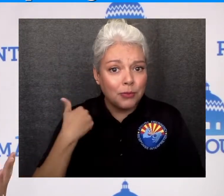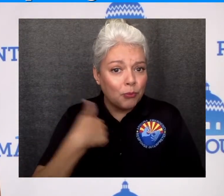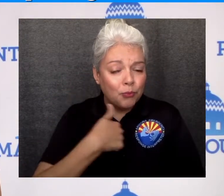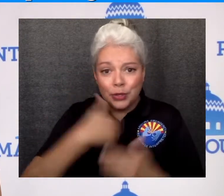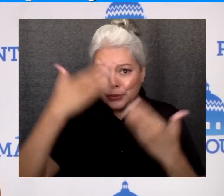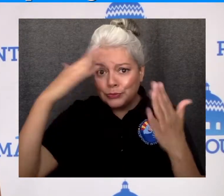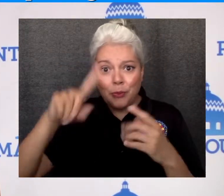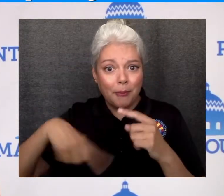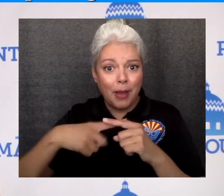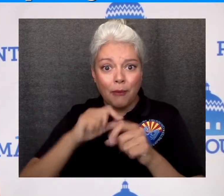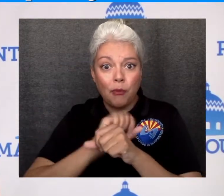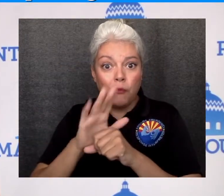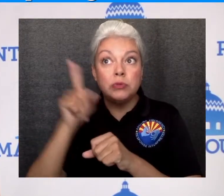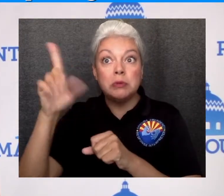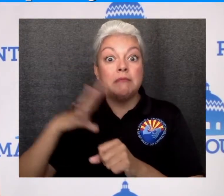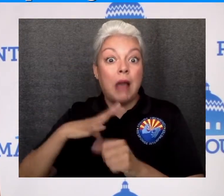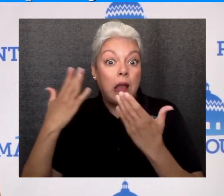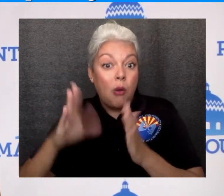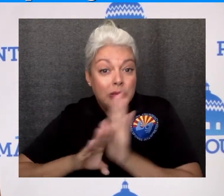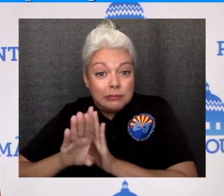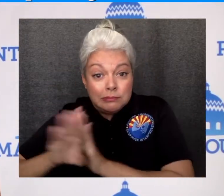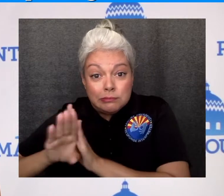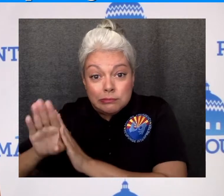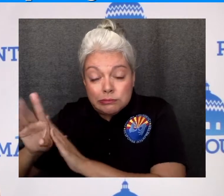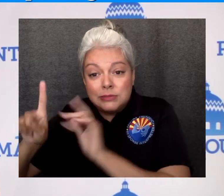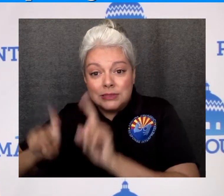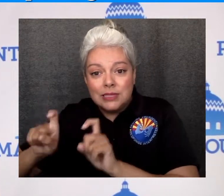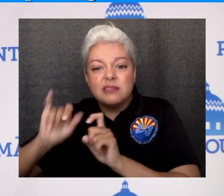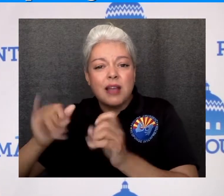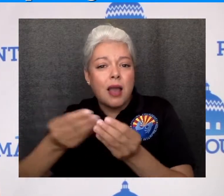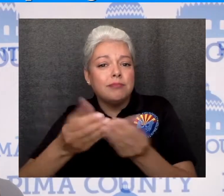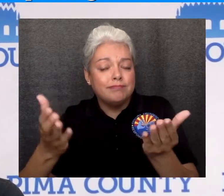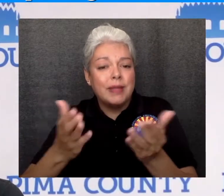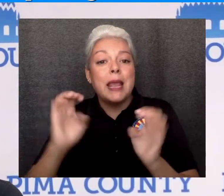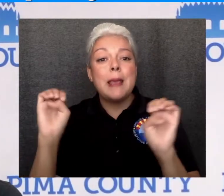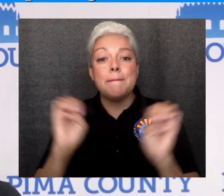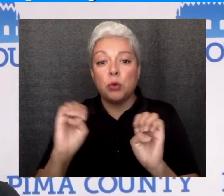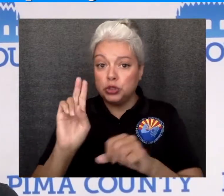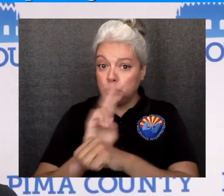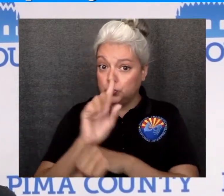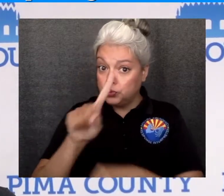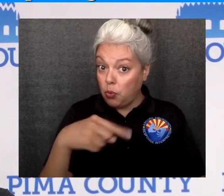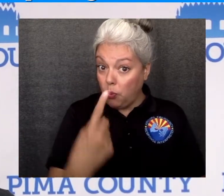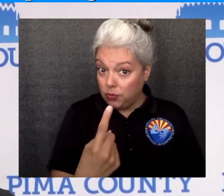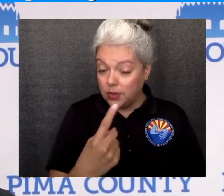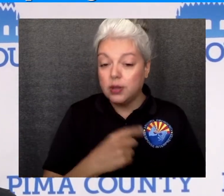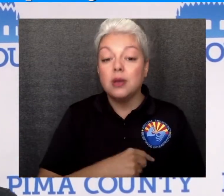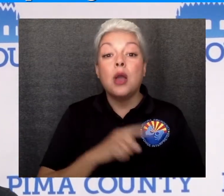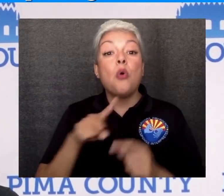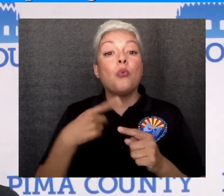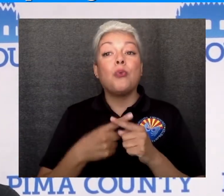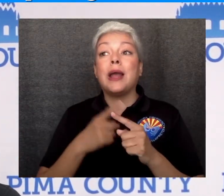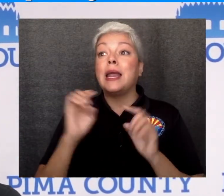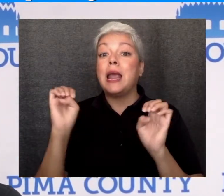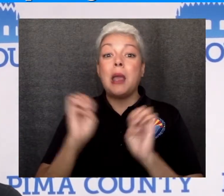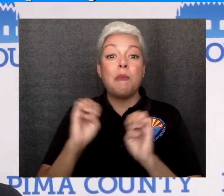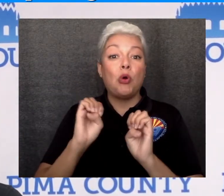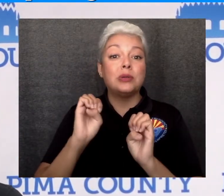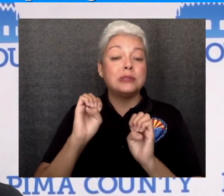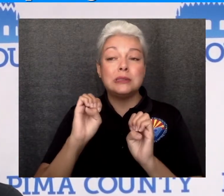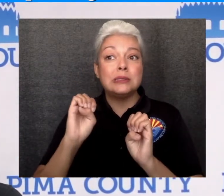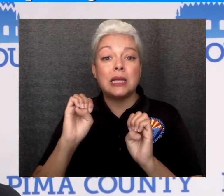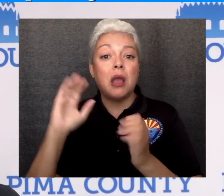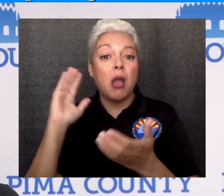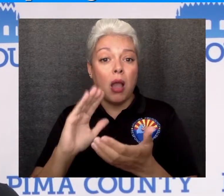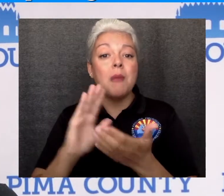ago, so all these tests got developed and they're considered emergency use. Once we're through the emergency, they will just get normal authorization.